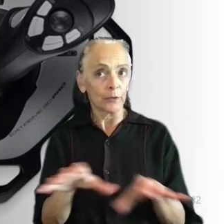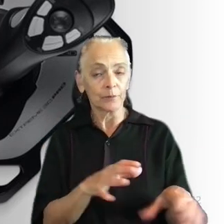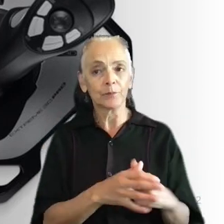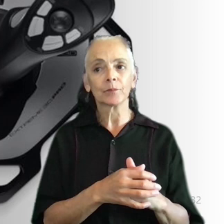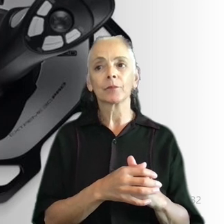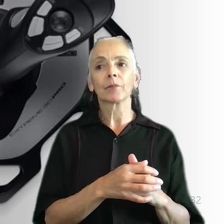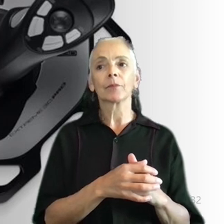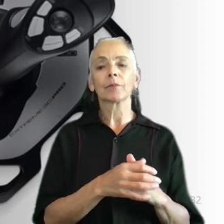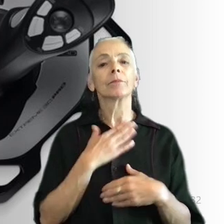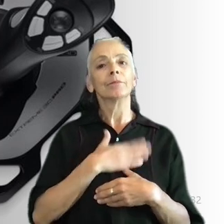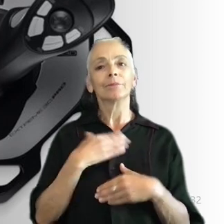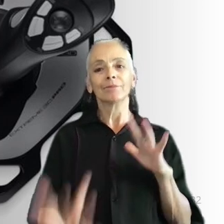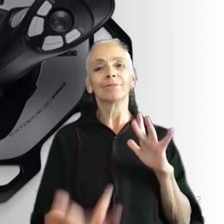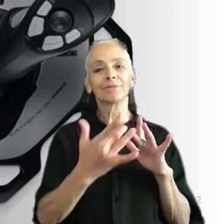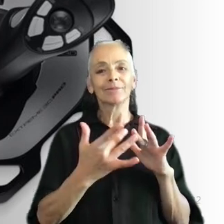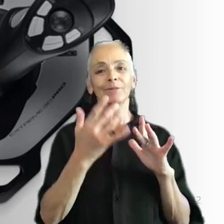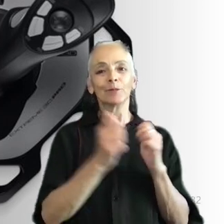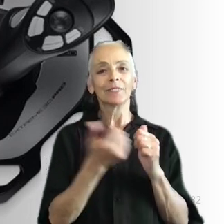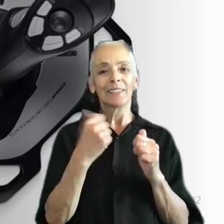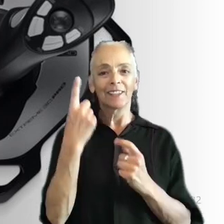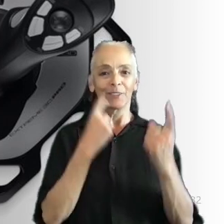out if you have any questions. Thank you.